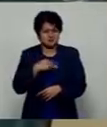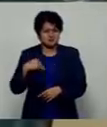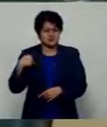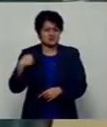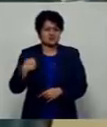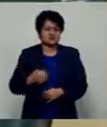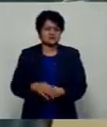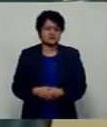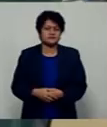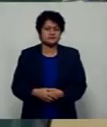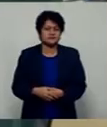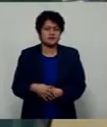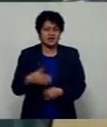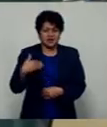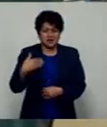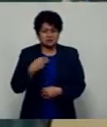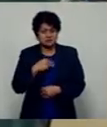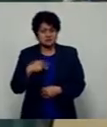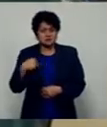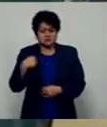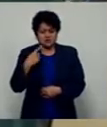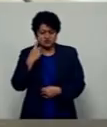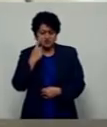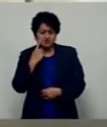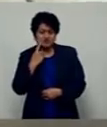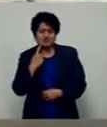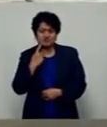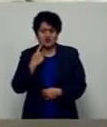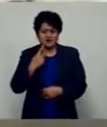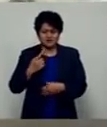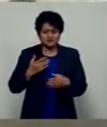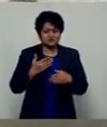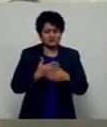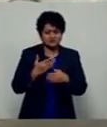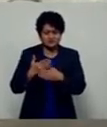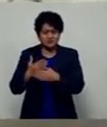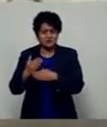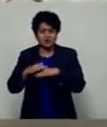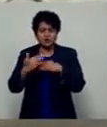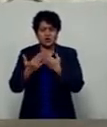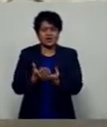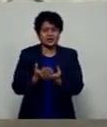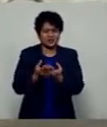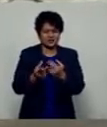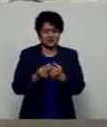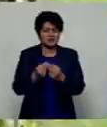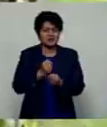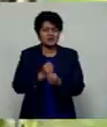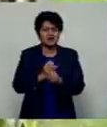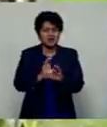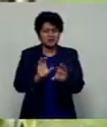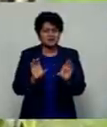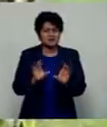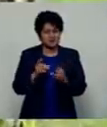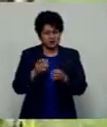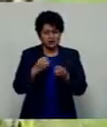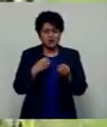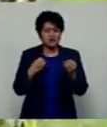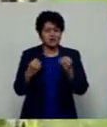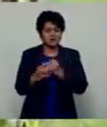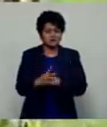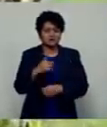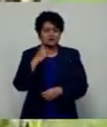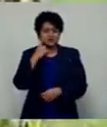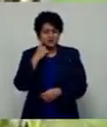The health ministry is beefing up its collaboration with provincial council officers to ensure accurate and efficient vaccination